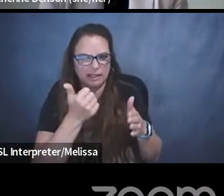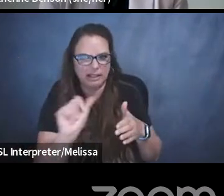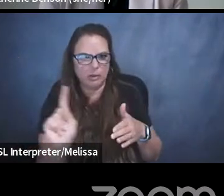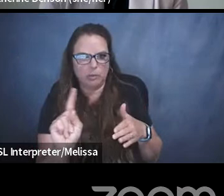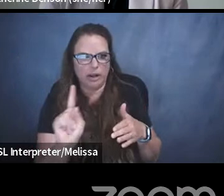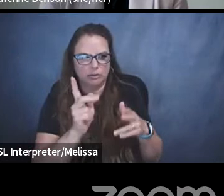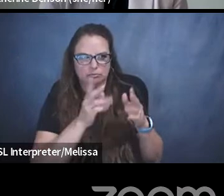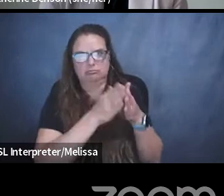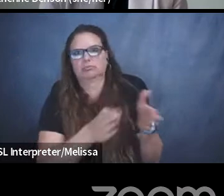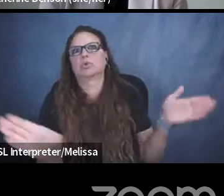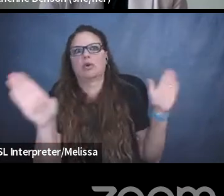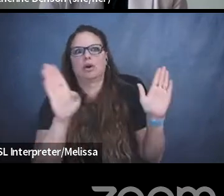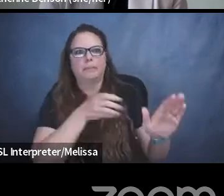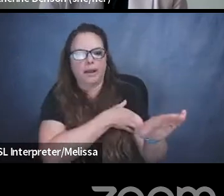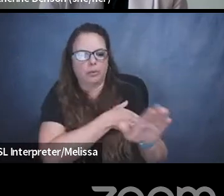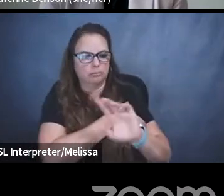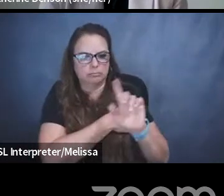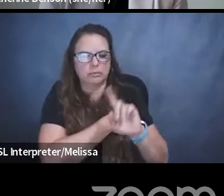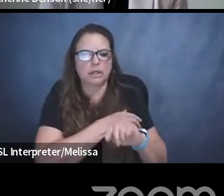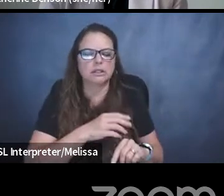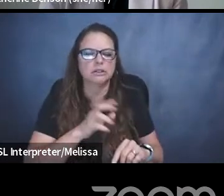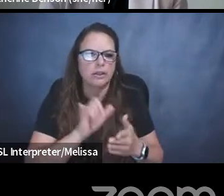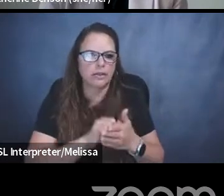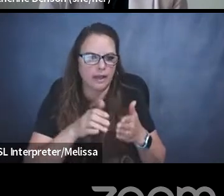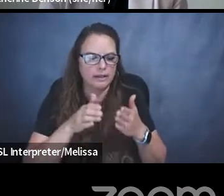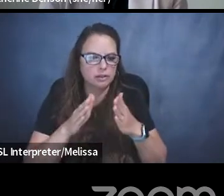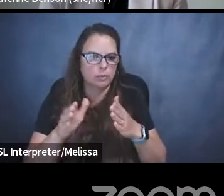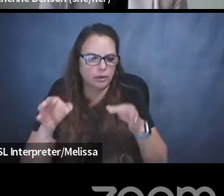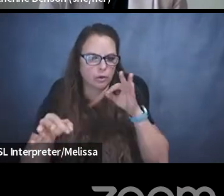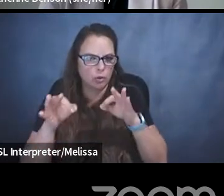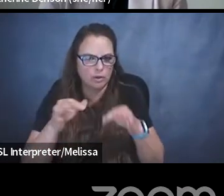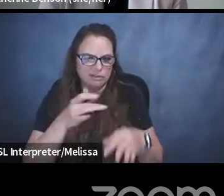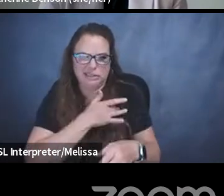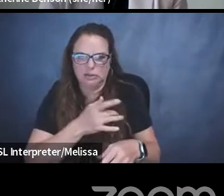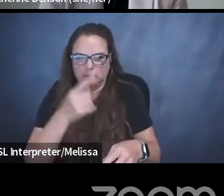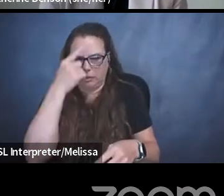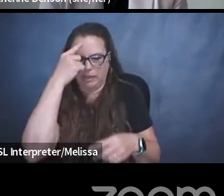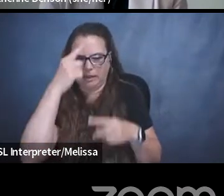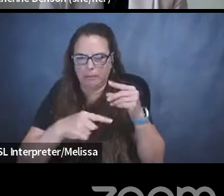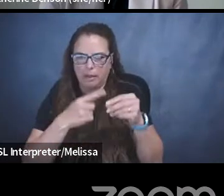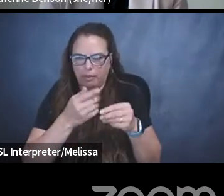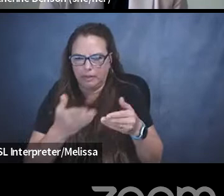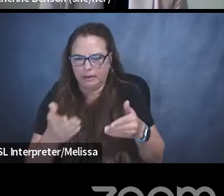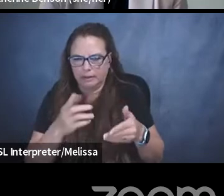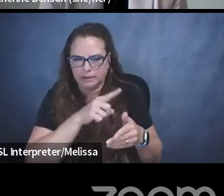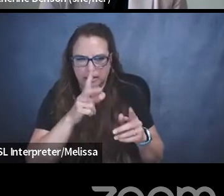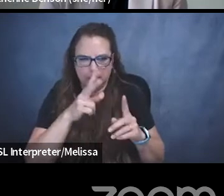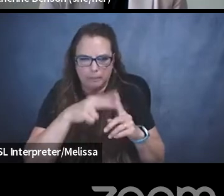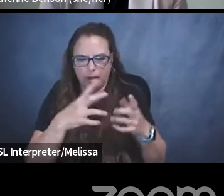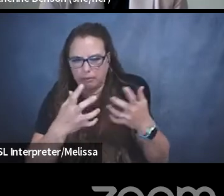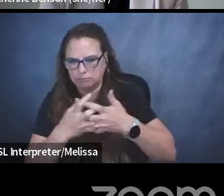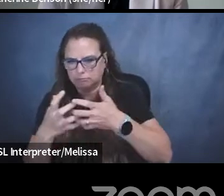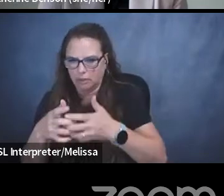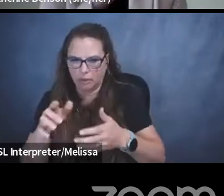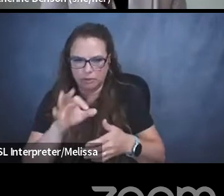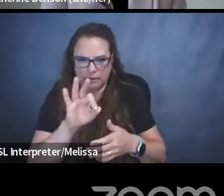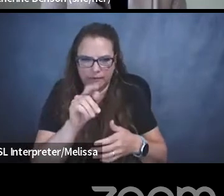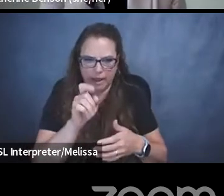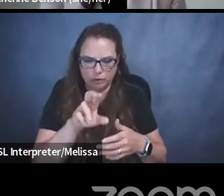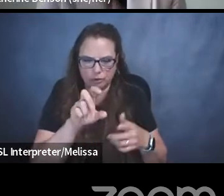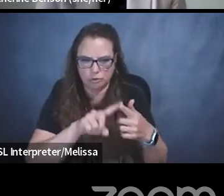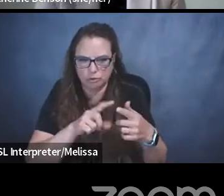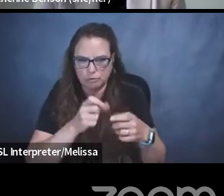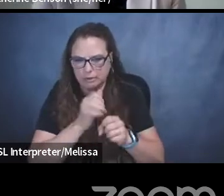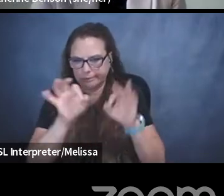very broad power. So, that's the way the court kind of tends to think about things, applying those factors to arrive at that conclusion.